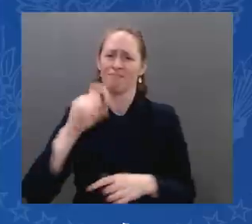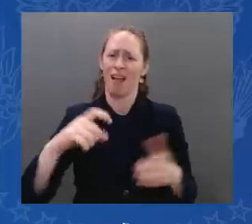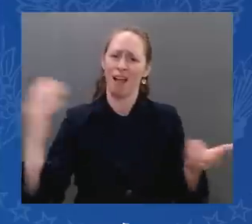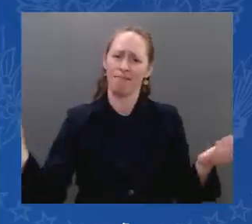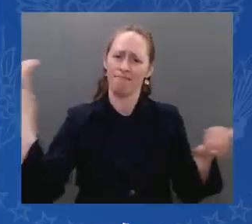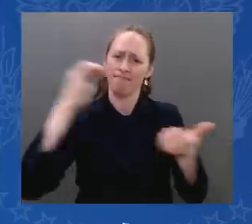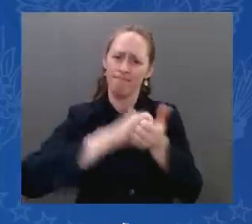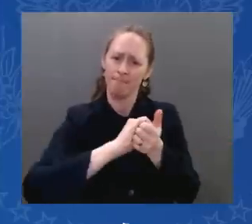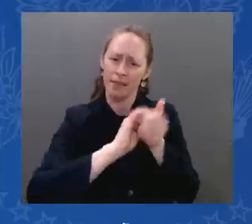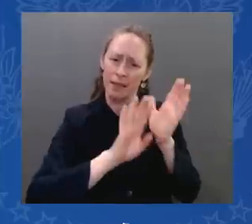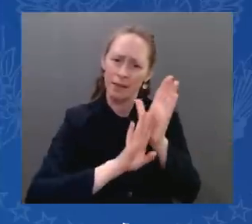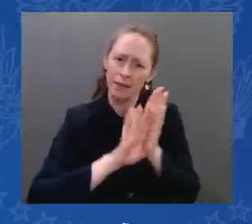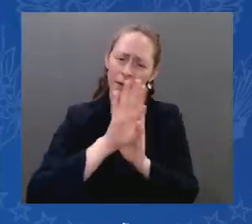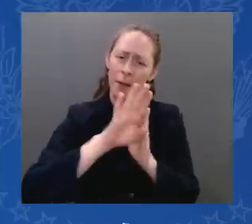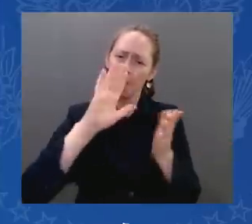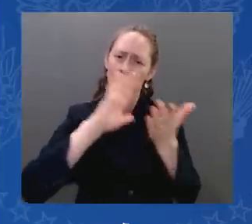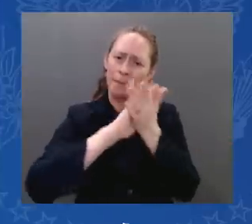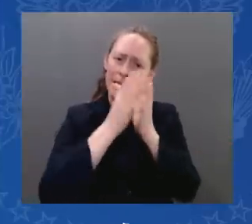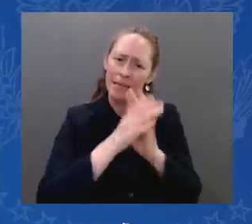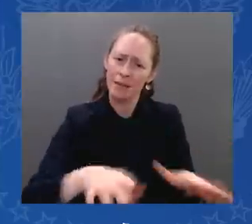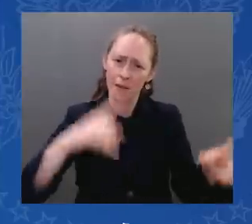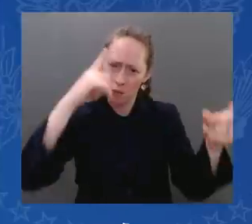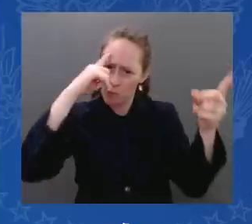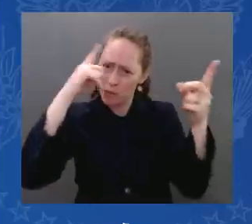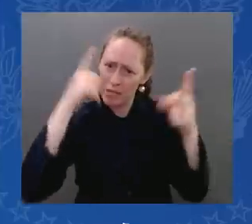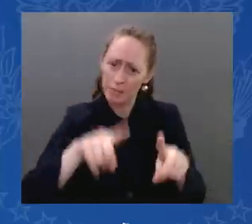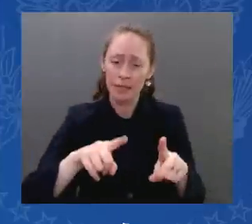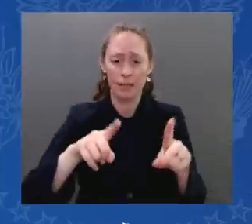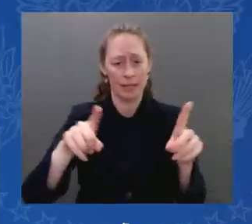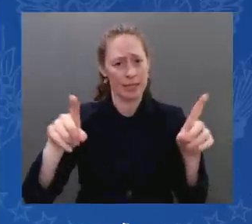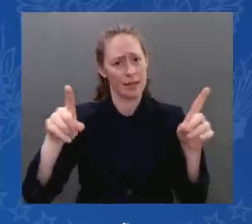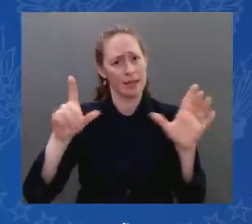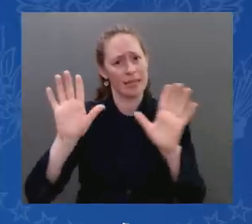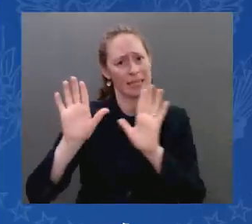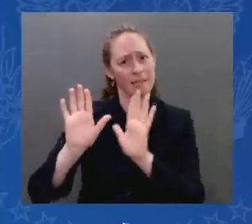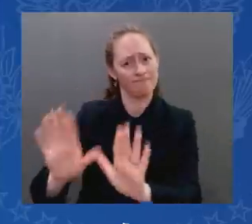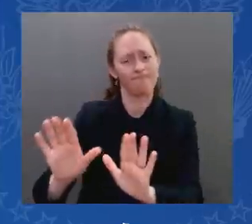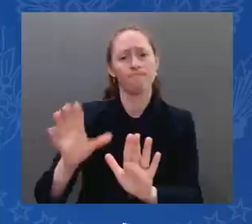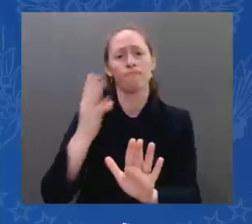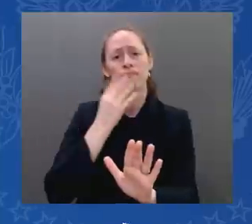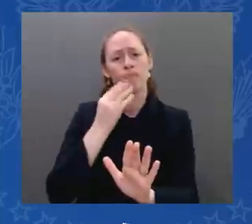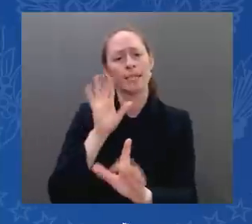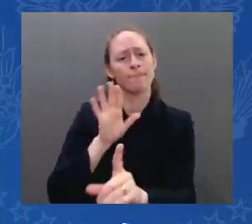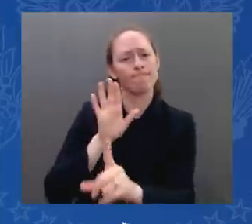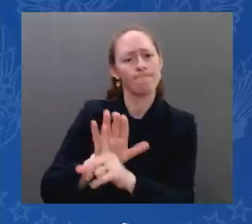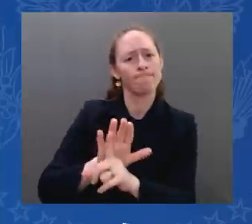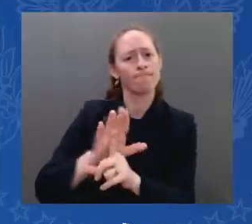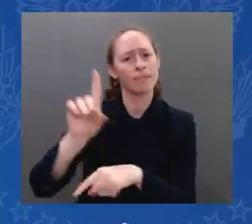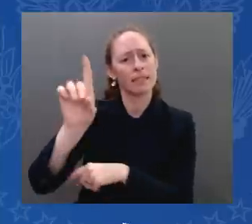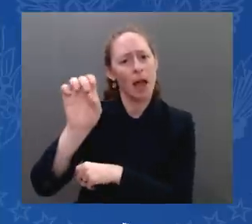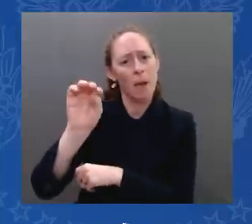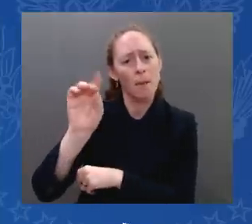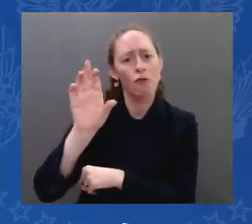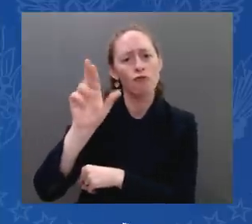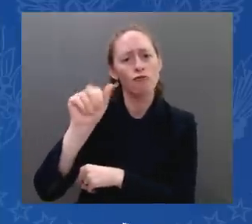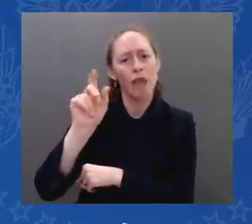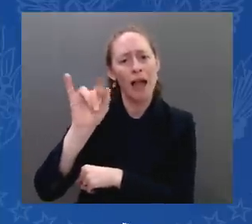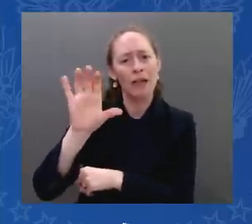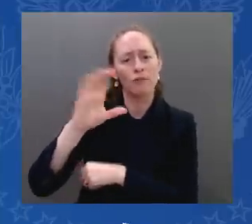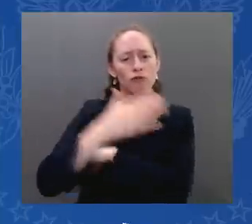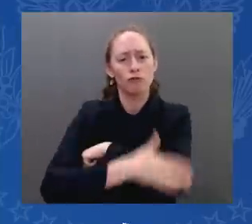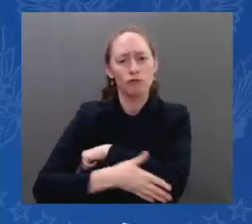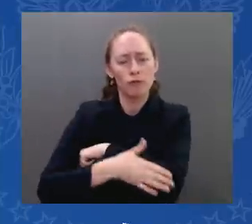guarantor of security of the Jewish people, not only in Israel, but the entire world. I believe that to my core.